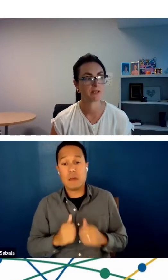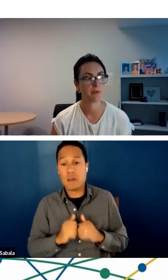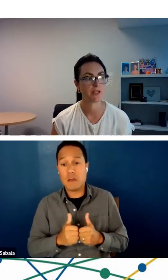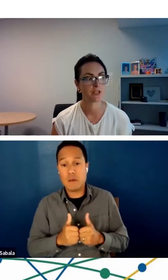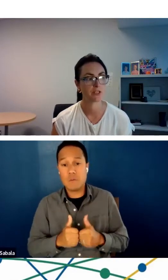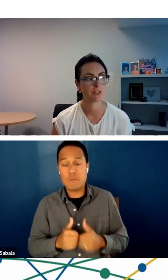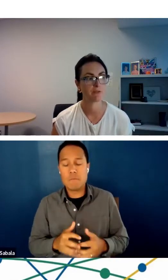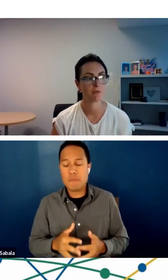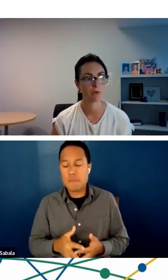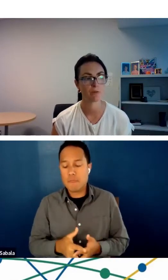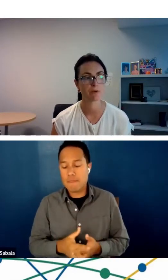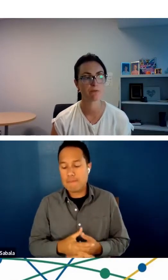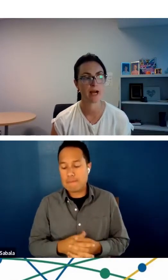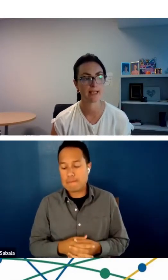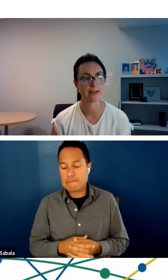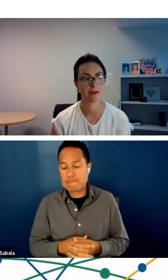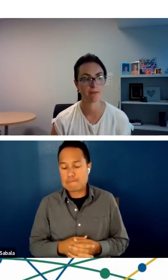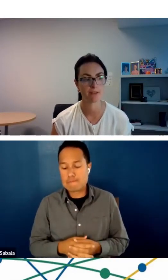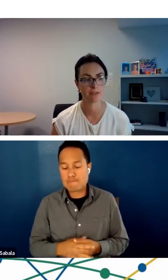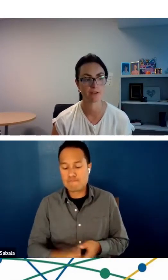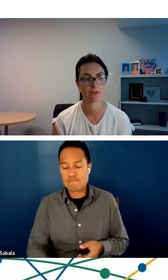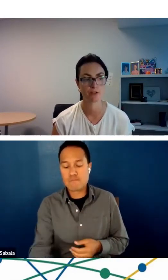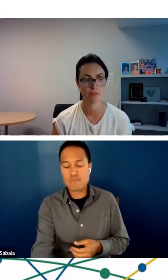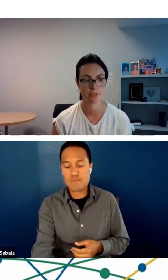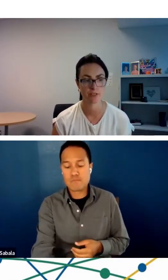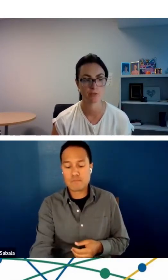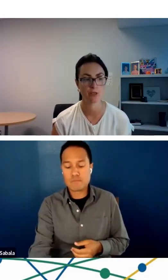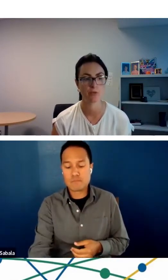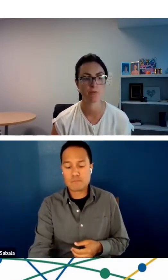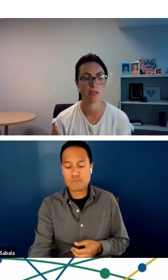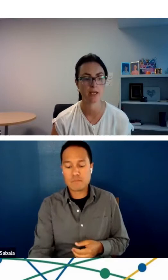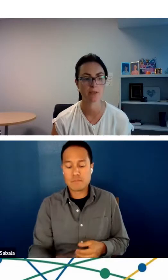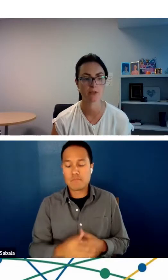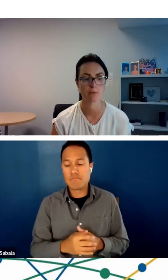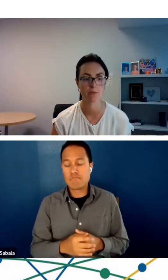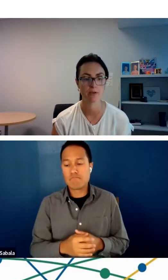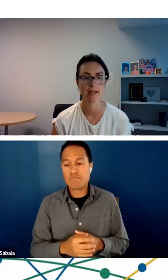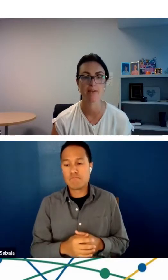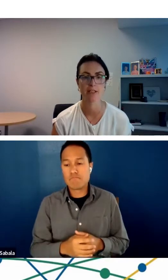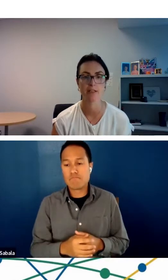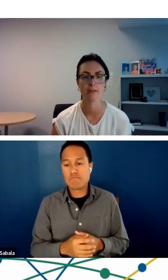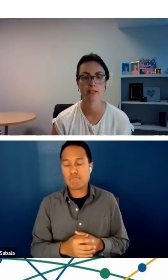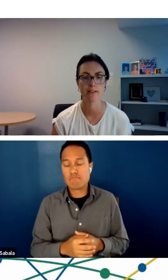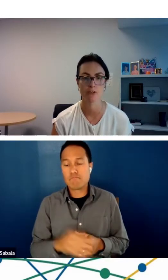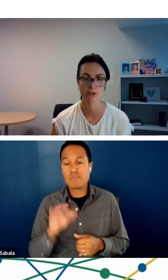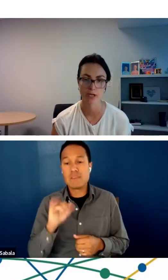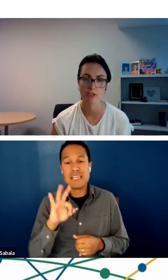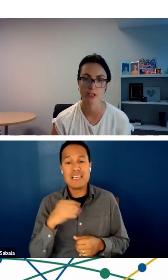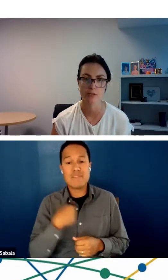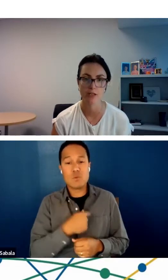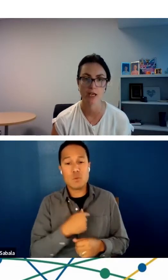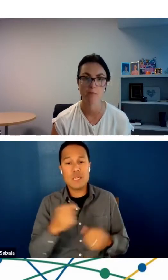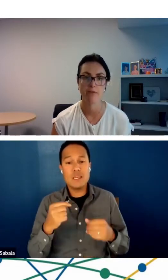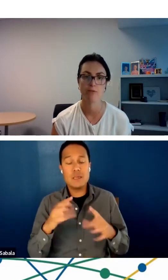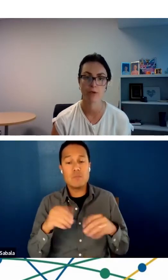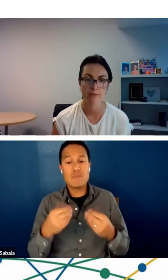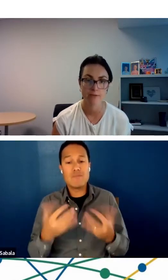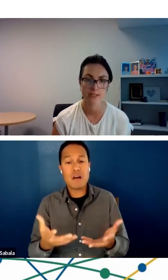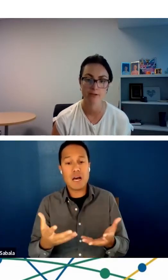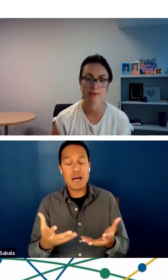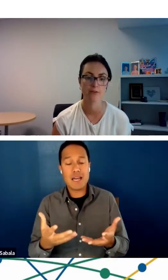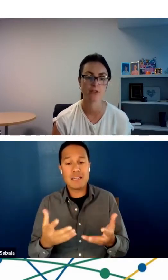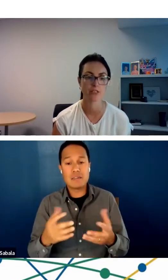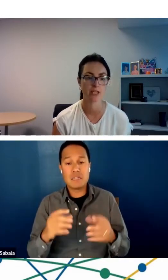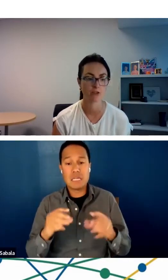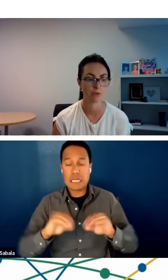Dr. patients, if we were providing health literacy services, we would be able to provide very clear instructions before